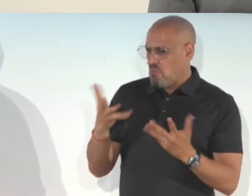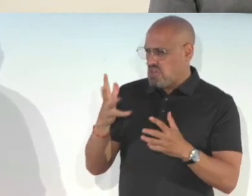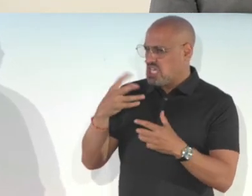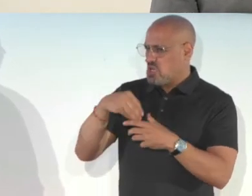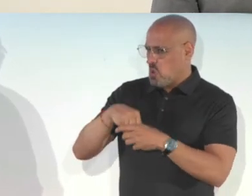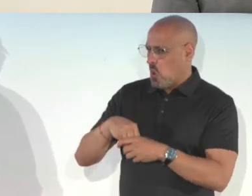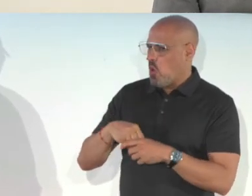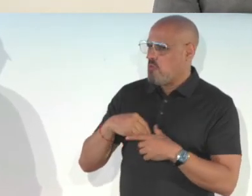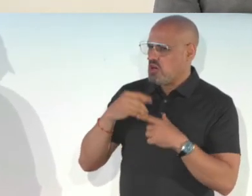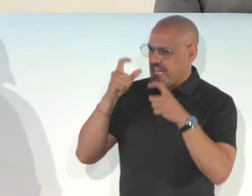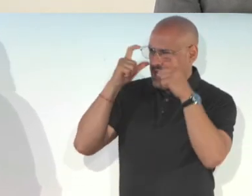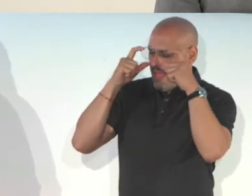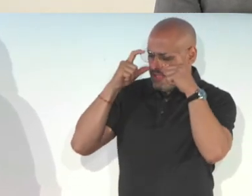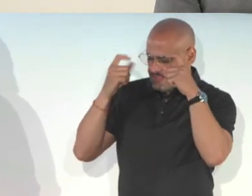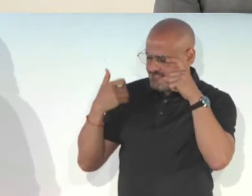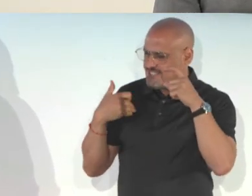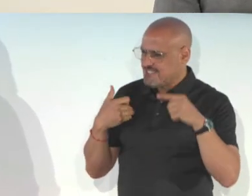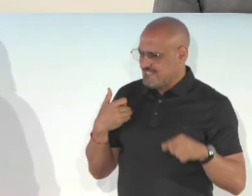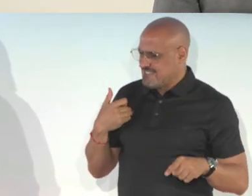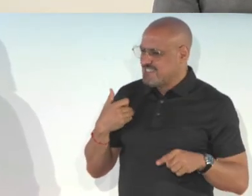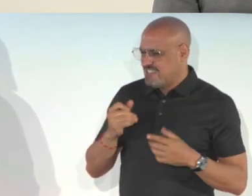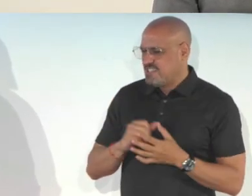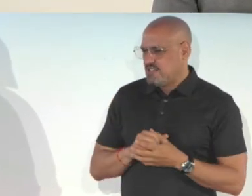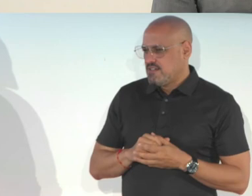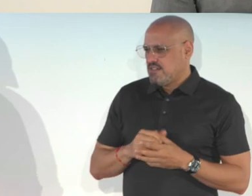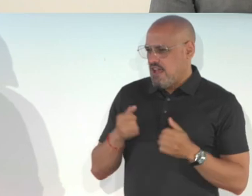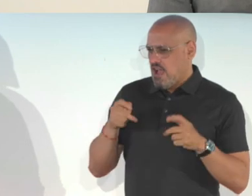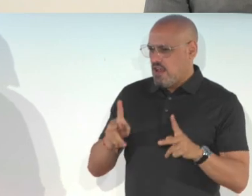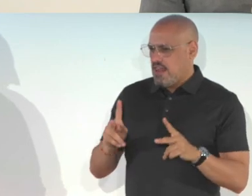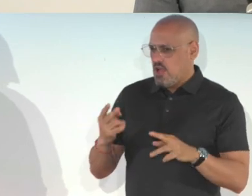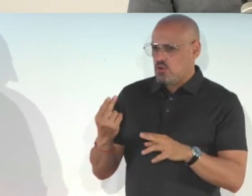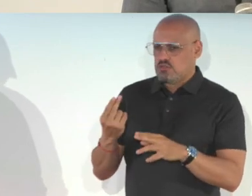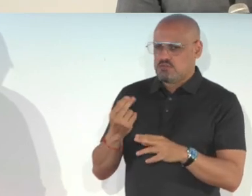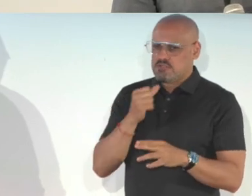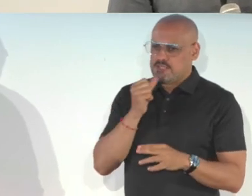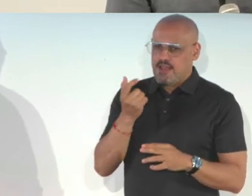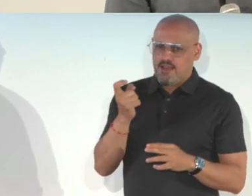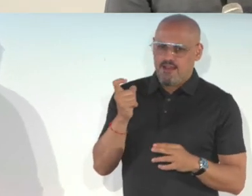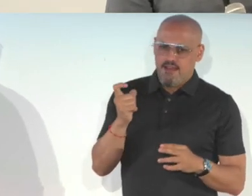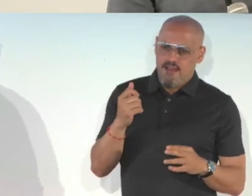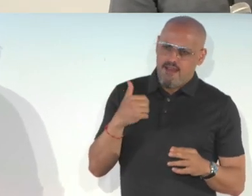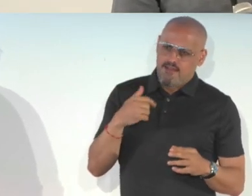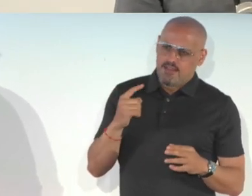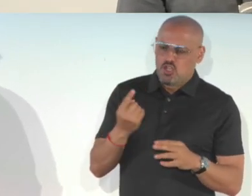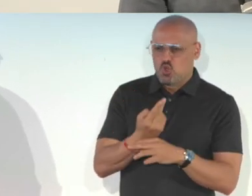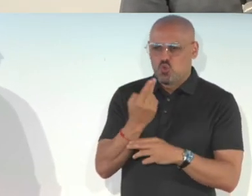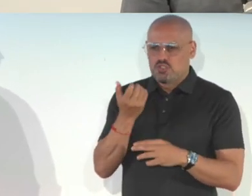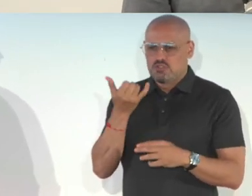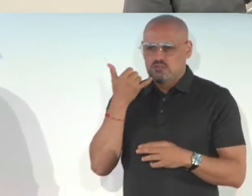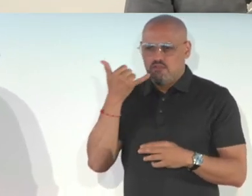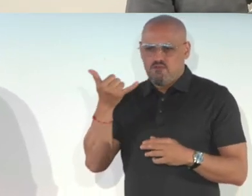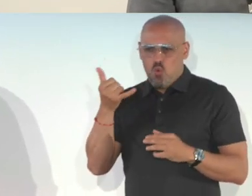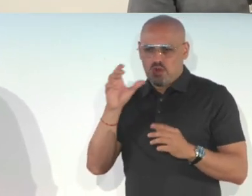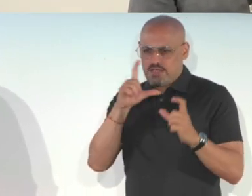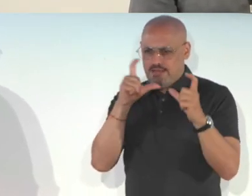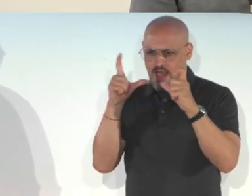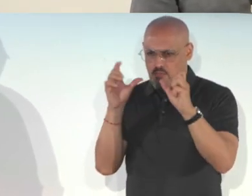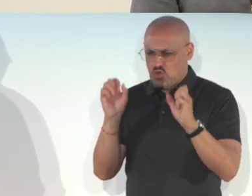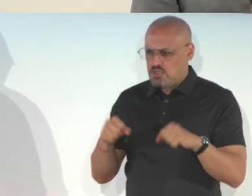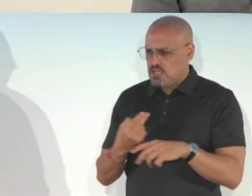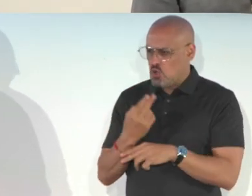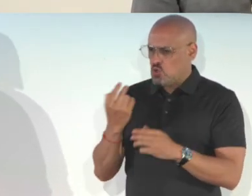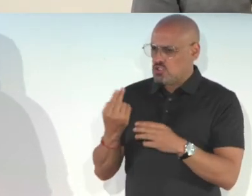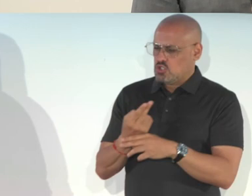a pair of glasses that allow you to not have to necessarily just use your phone's camera. You can also use the